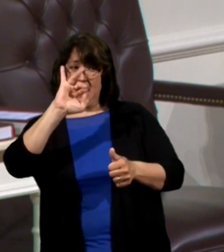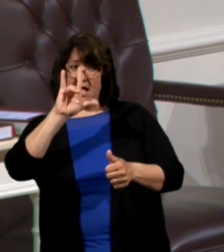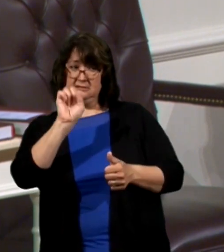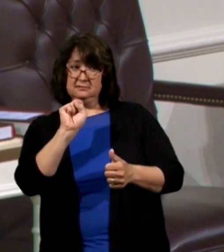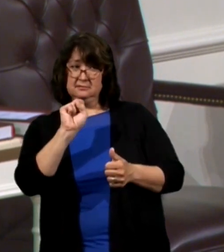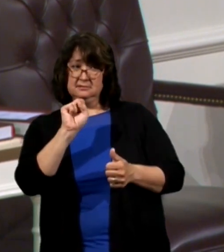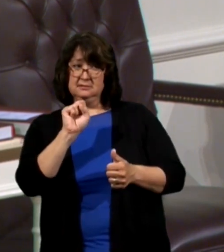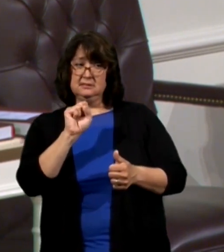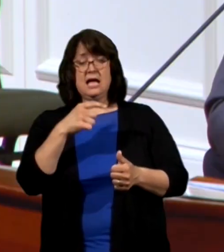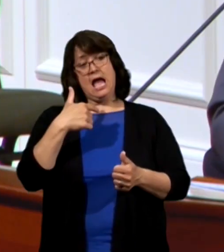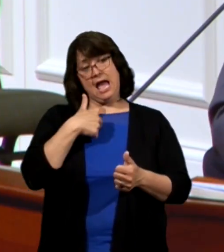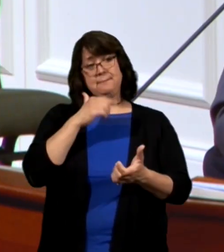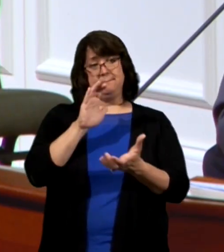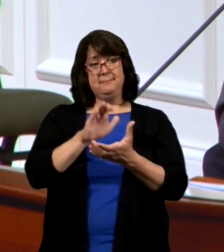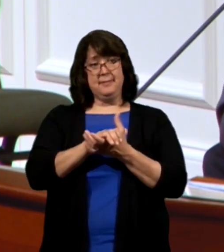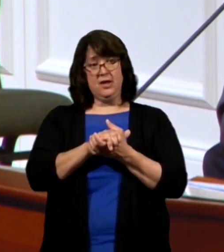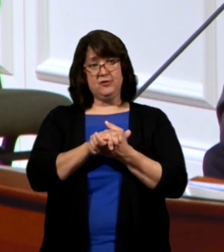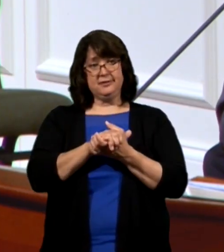and I'm married